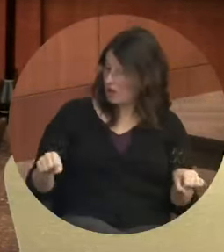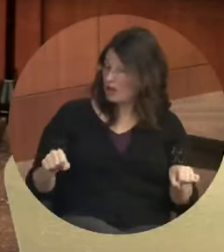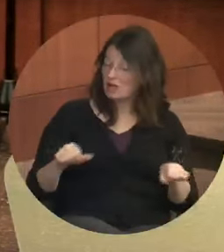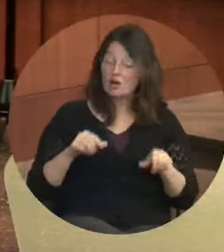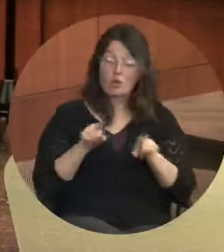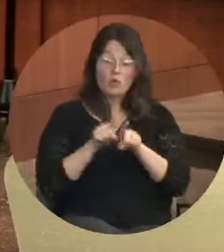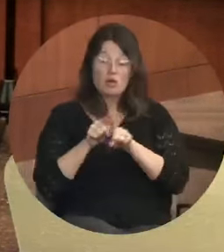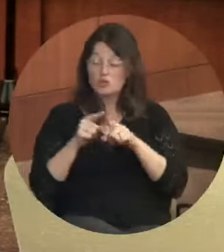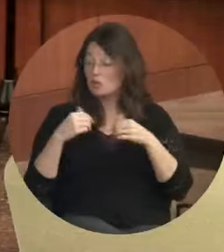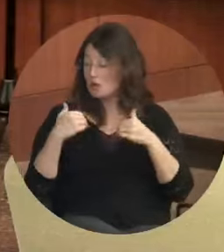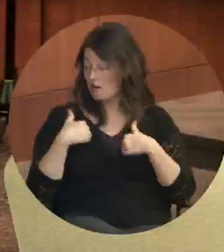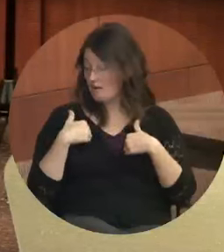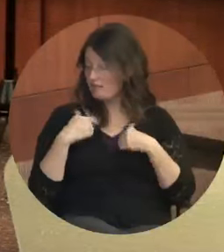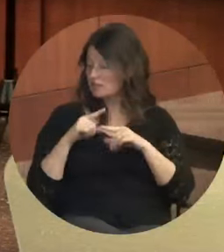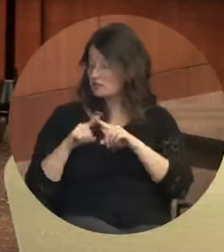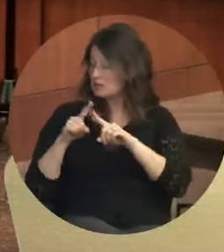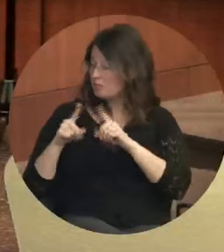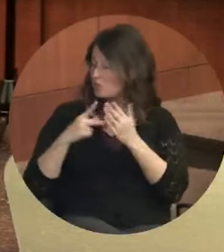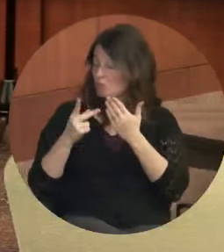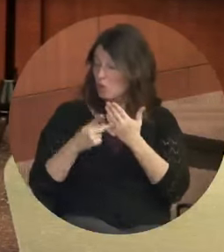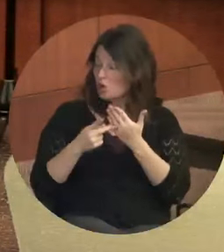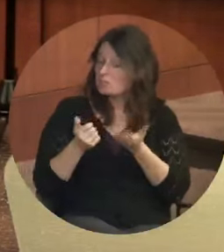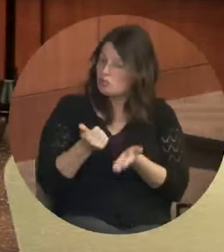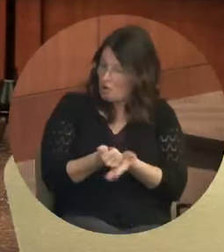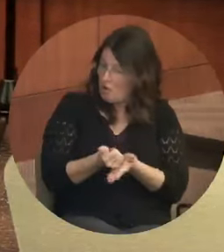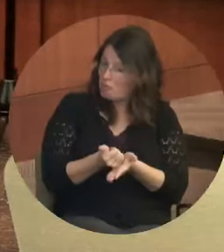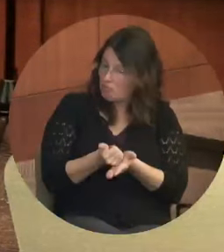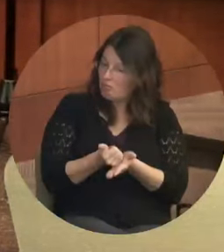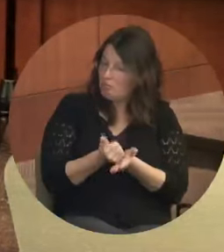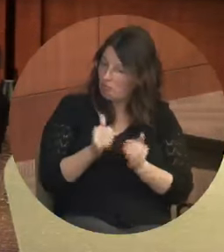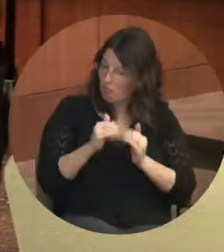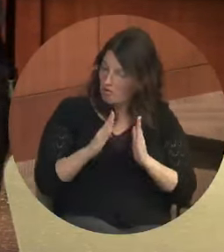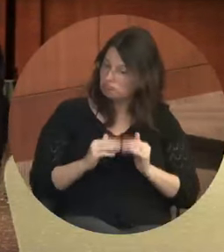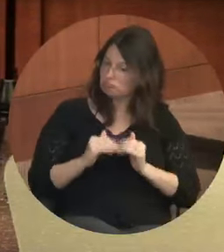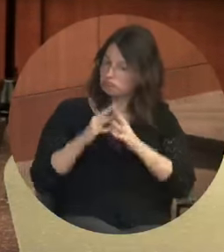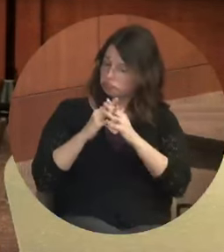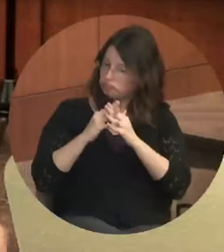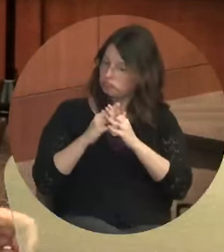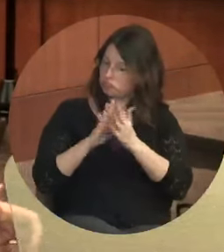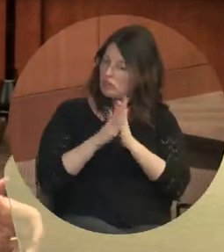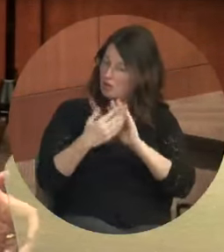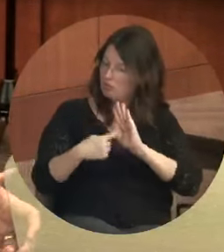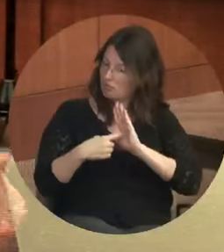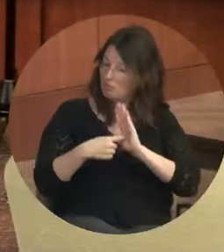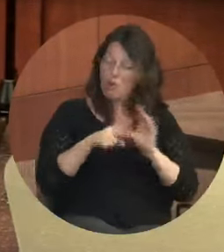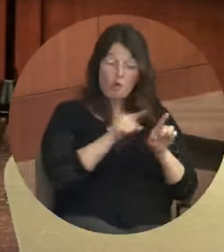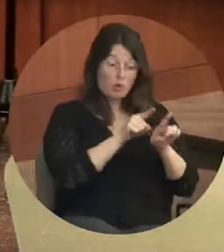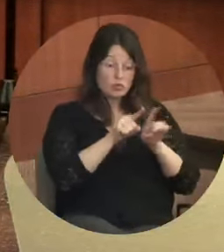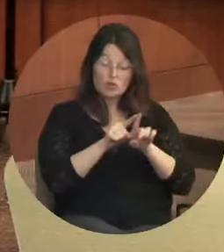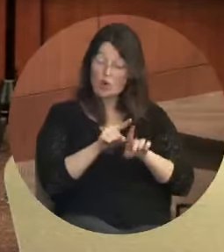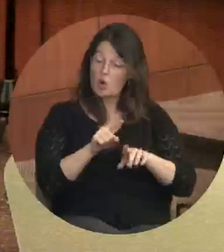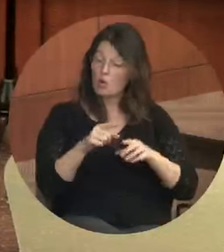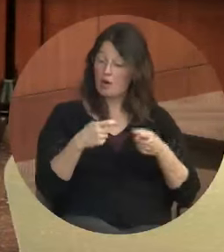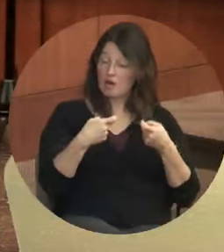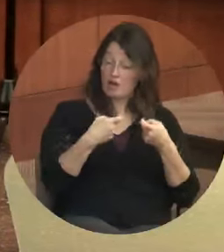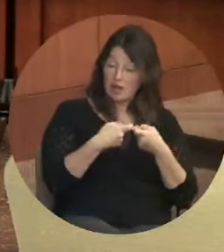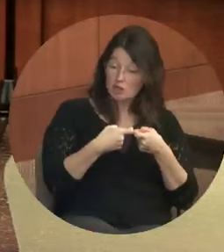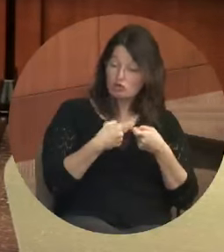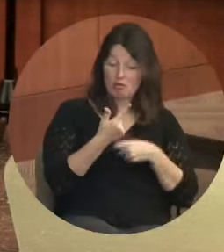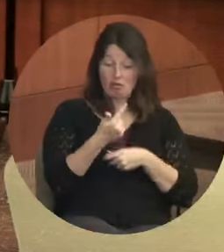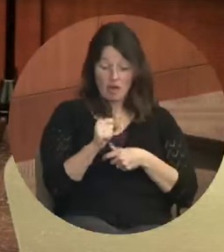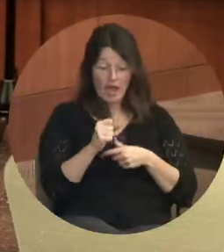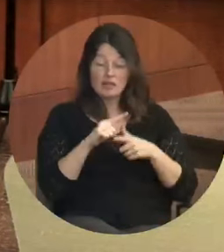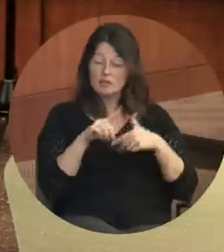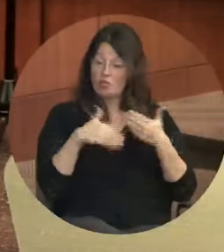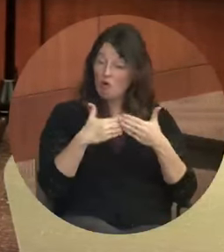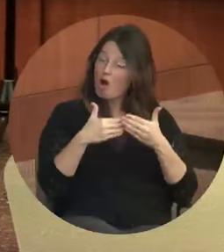increasing the amount of affordable housing. People will say, we need to make housing energy efficient so working poor families can afford